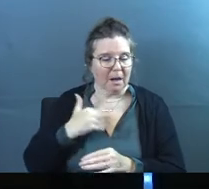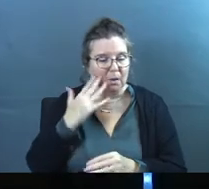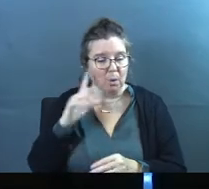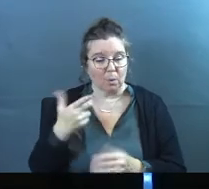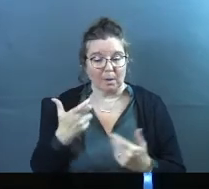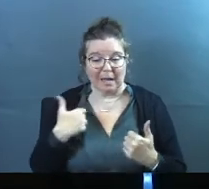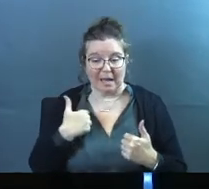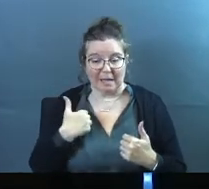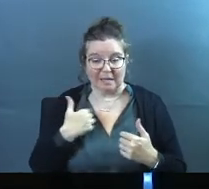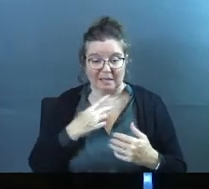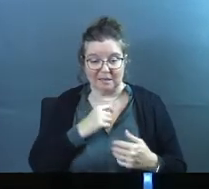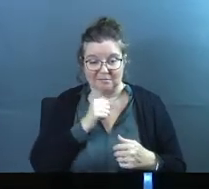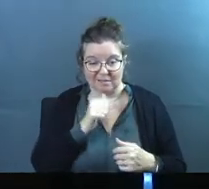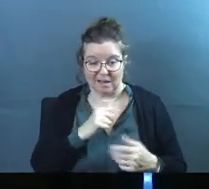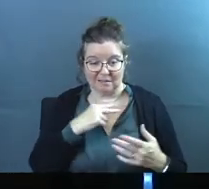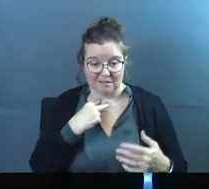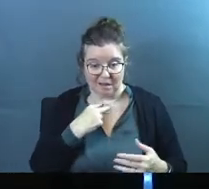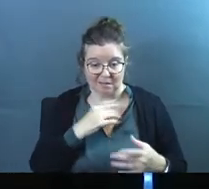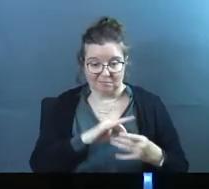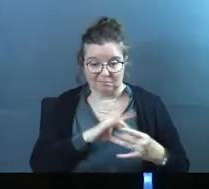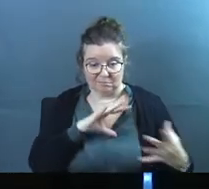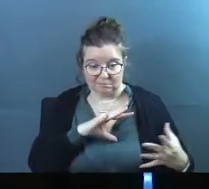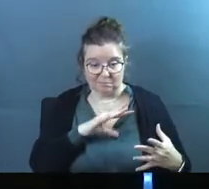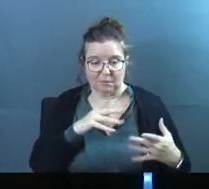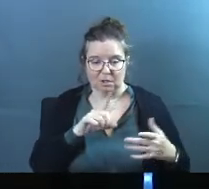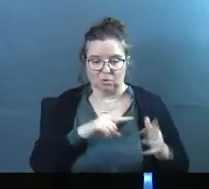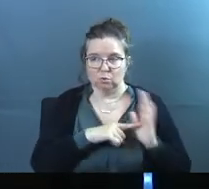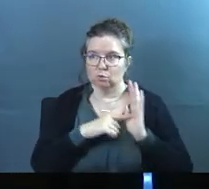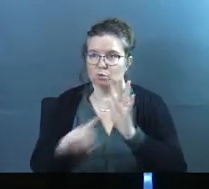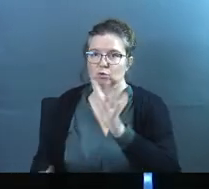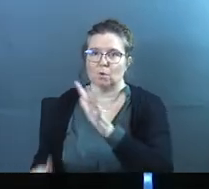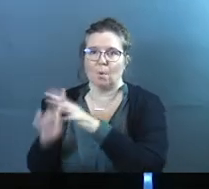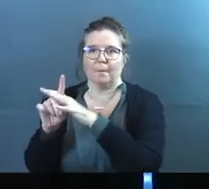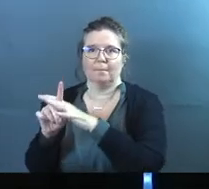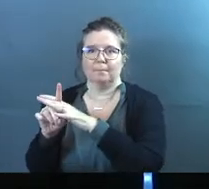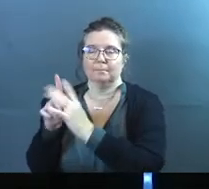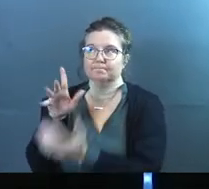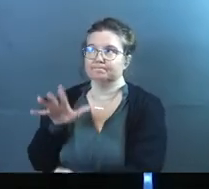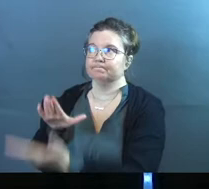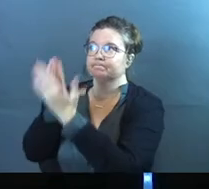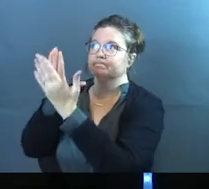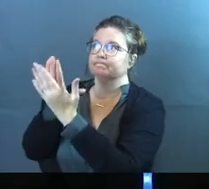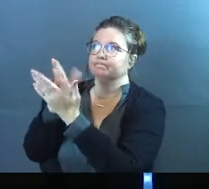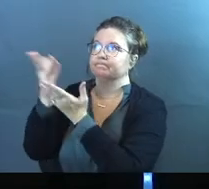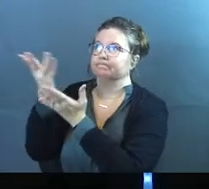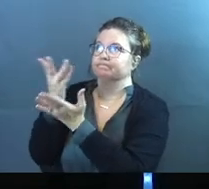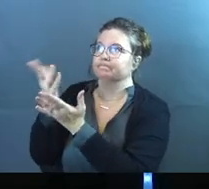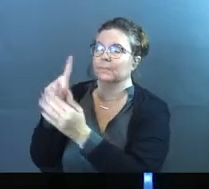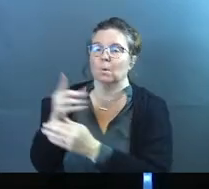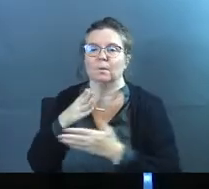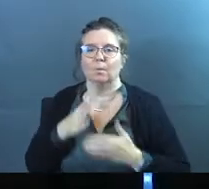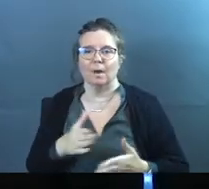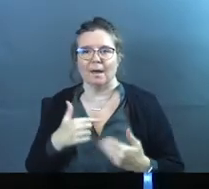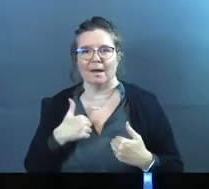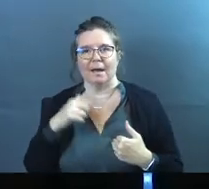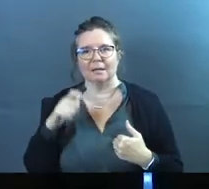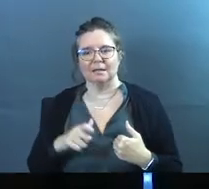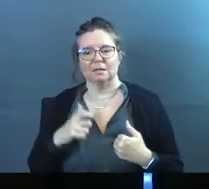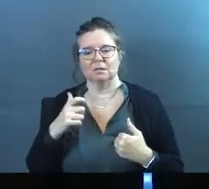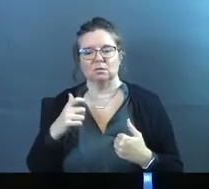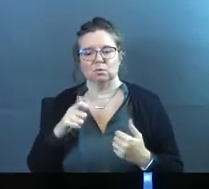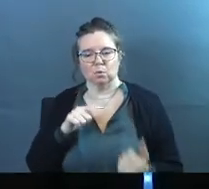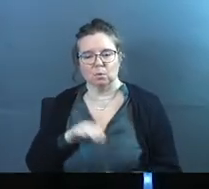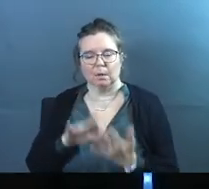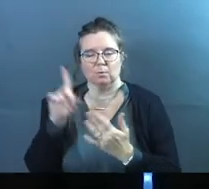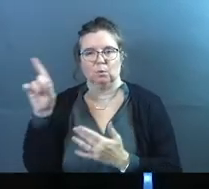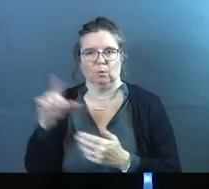know that the only way I get out of this stuck place, that the only way is to show up at your feet. The only way is I need to